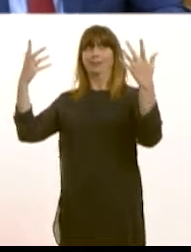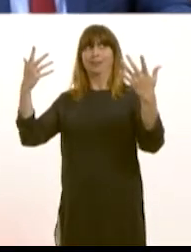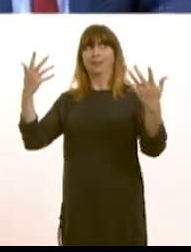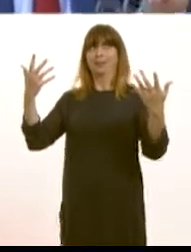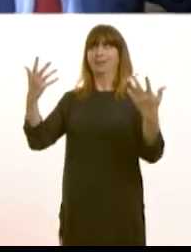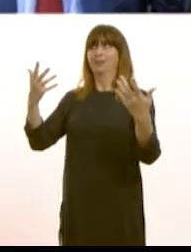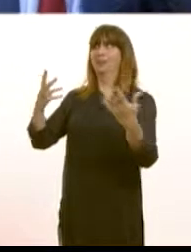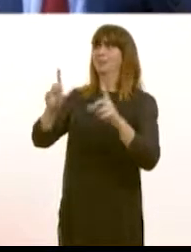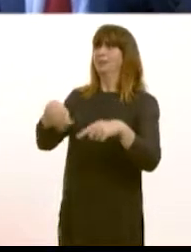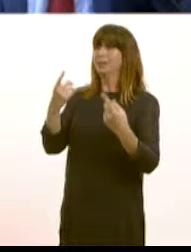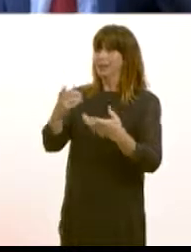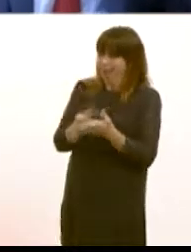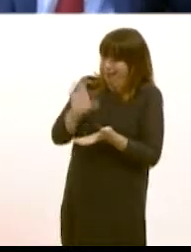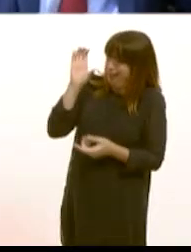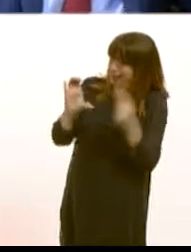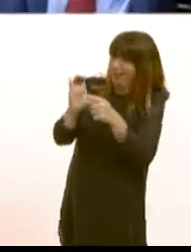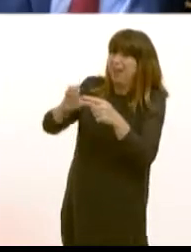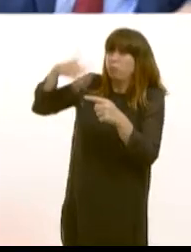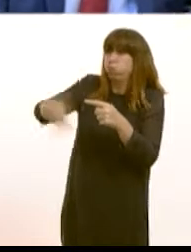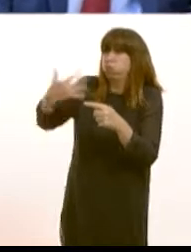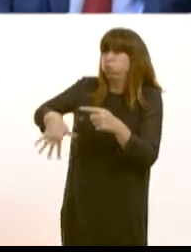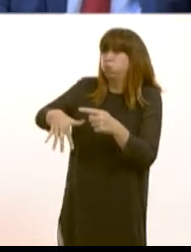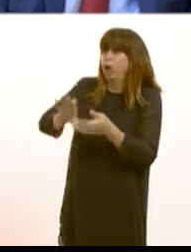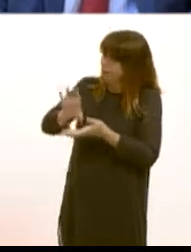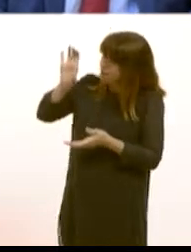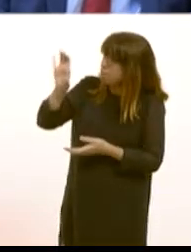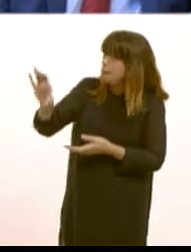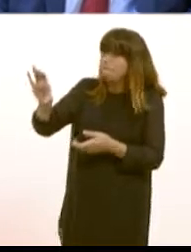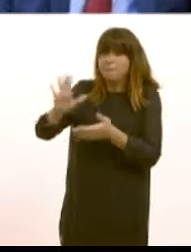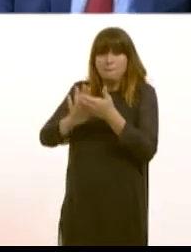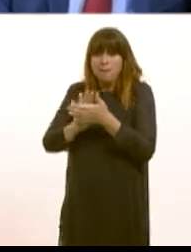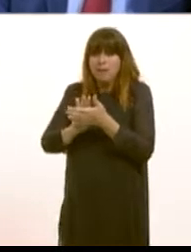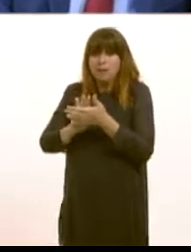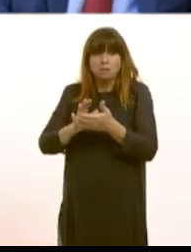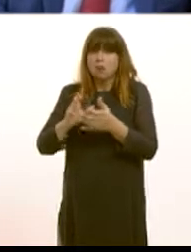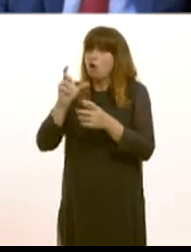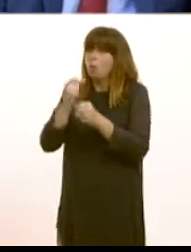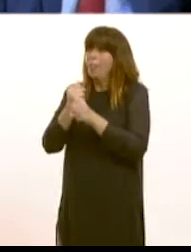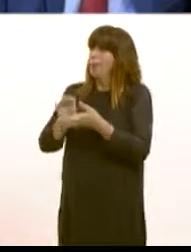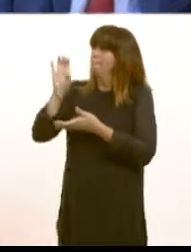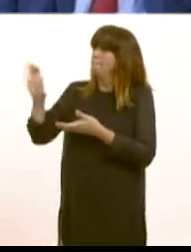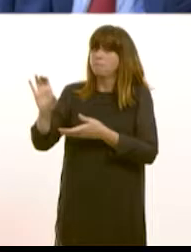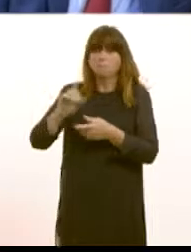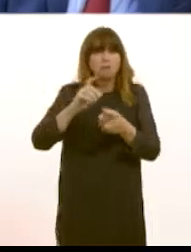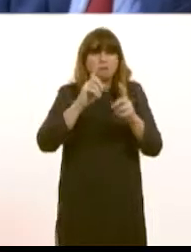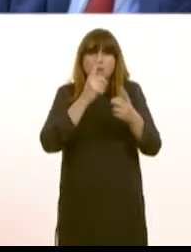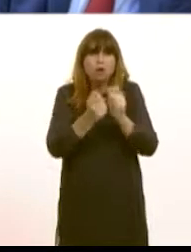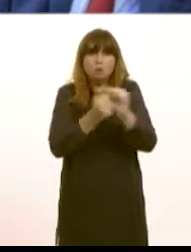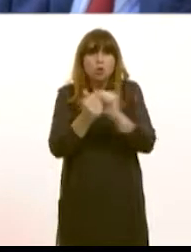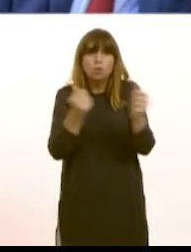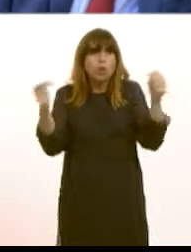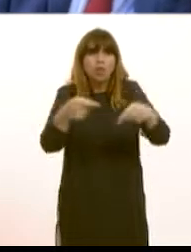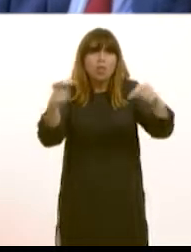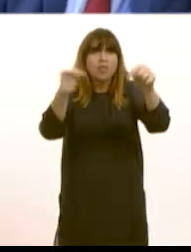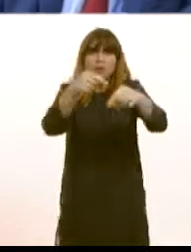that it would have involved and it would have meant that we would not have been able to host many, many events in the future. would have a knock-on effect on our capital